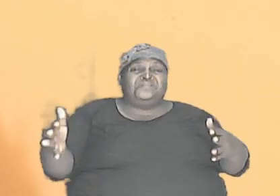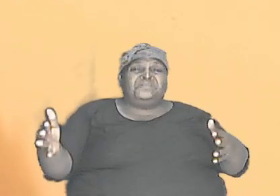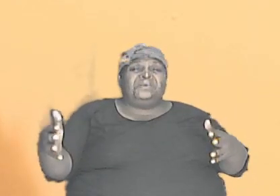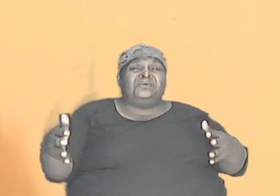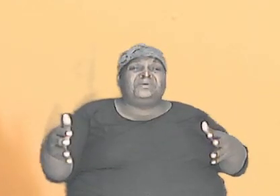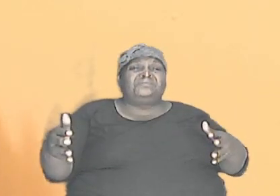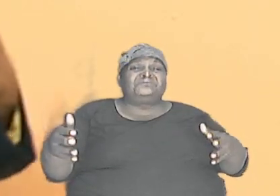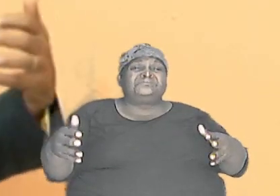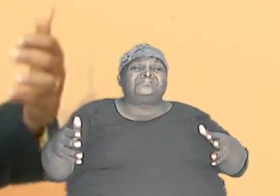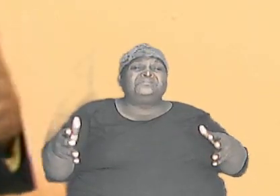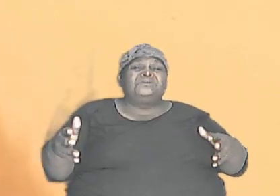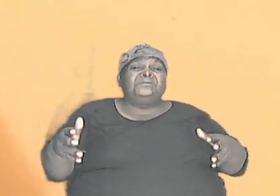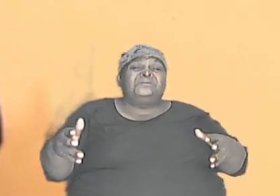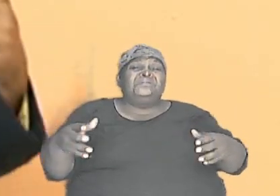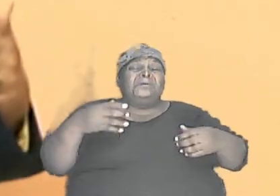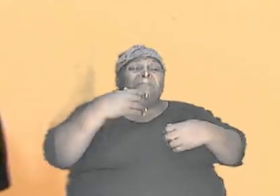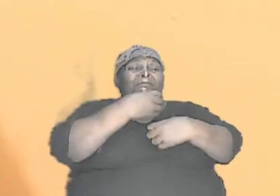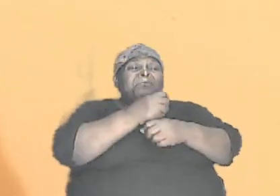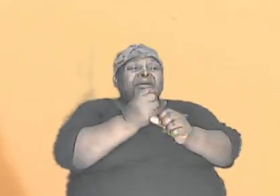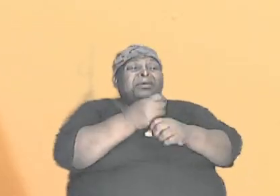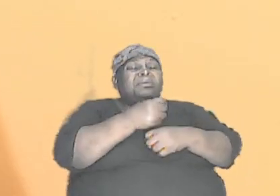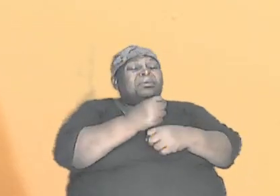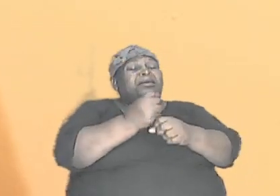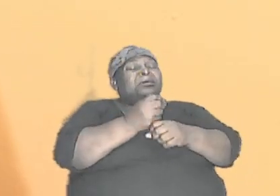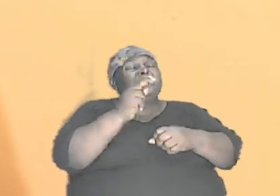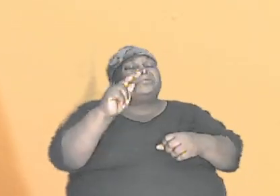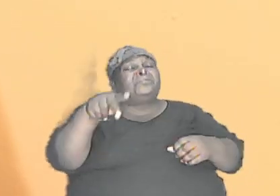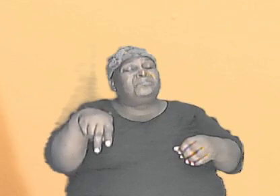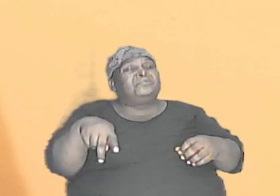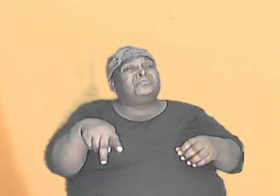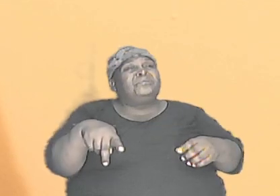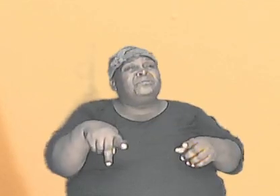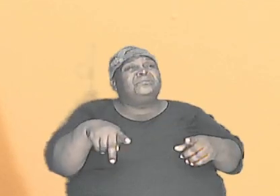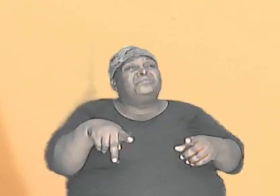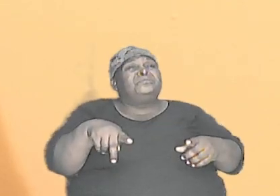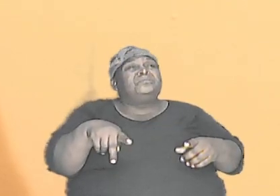there, they are set up, they are geared towards